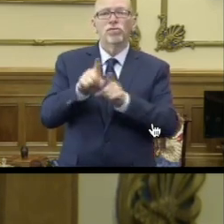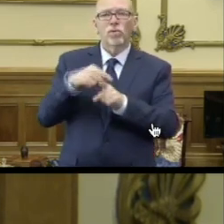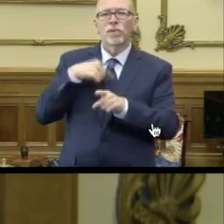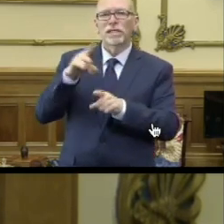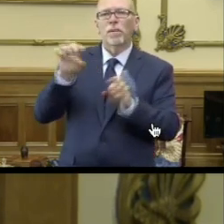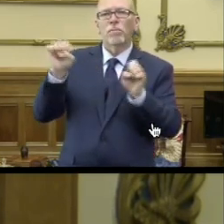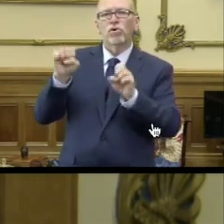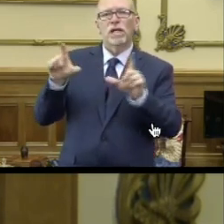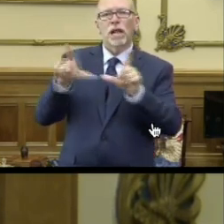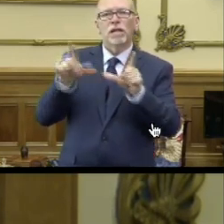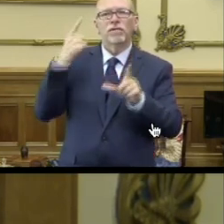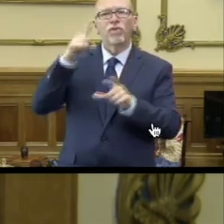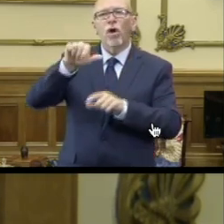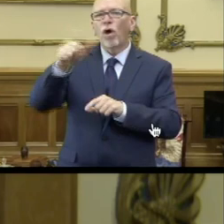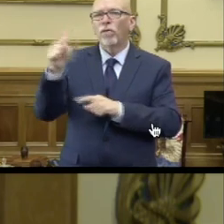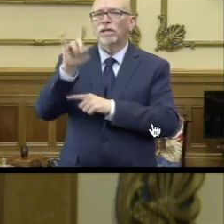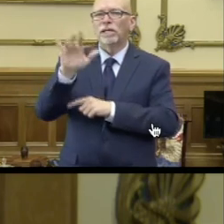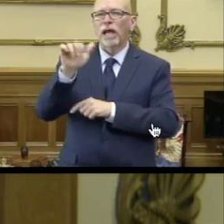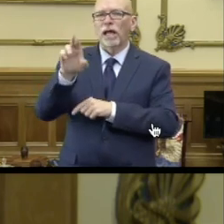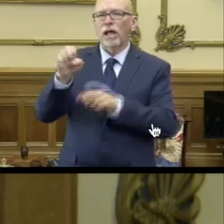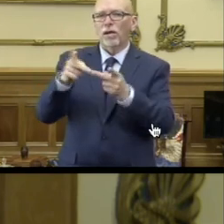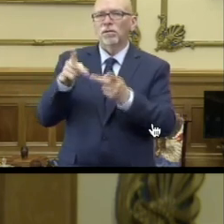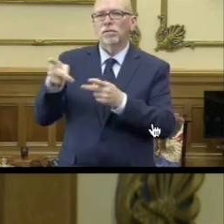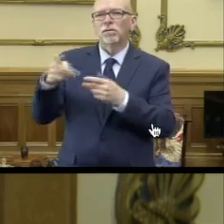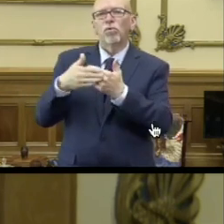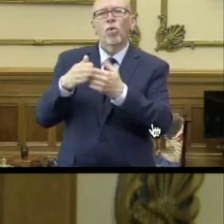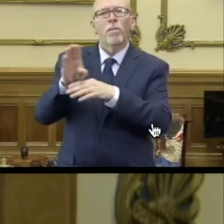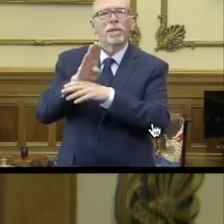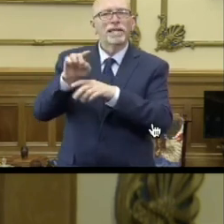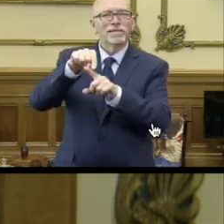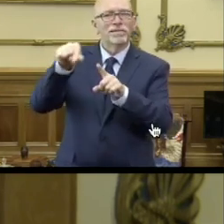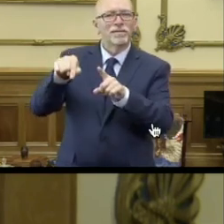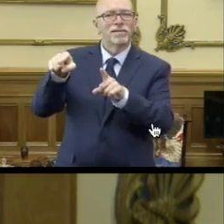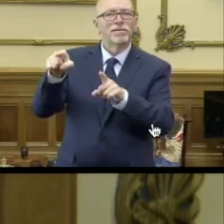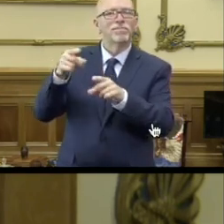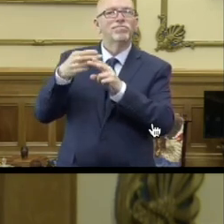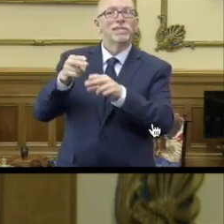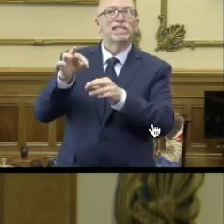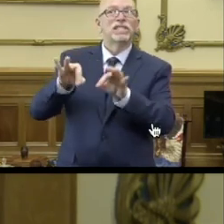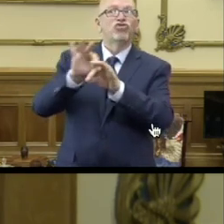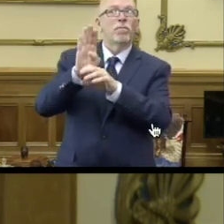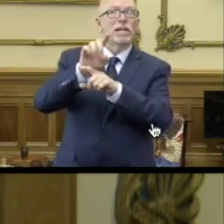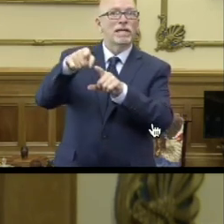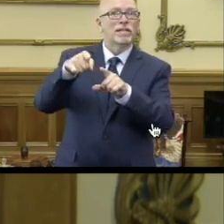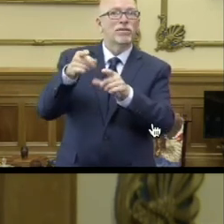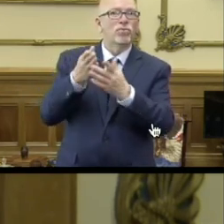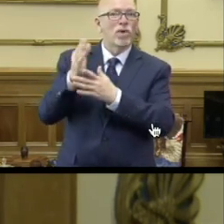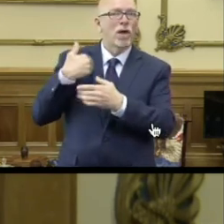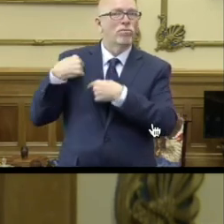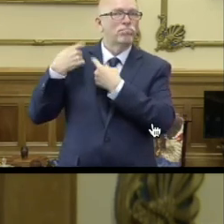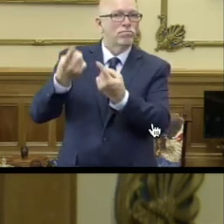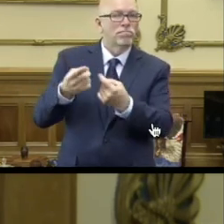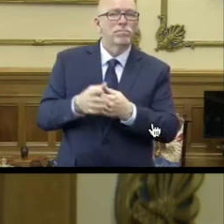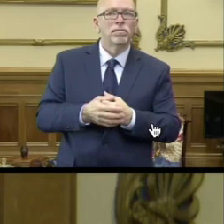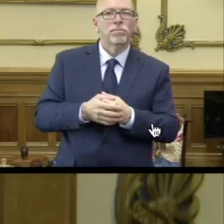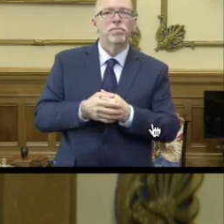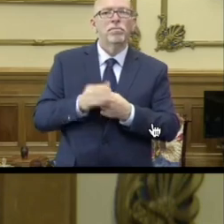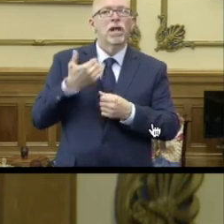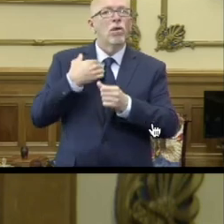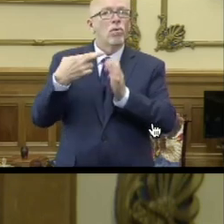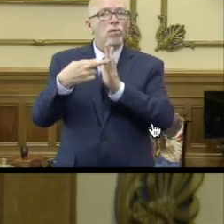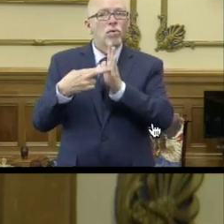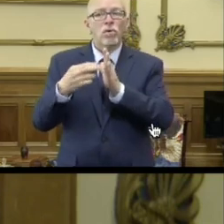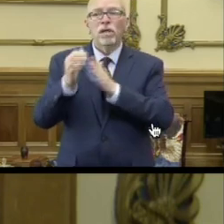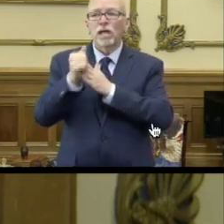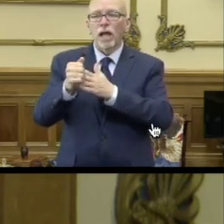emergency licensing for other daycare sites that are close to businesses that have been deemed essential throughout the response. The guidance around that was built